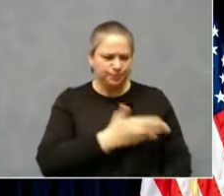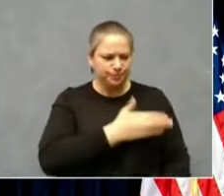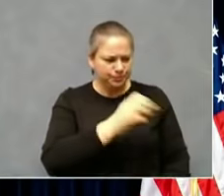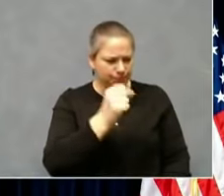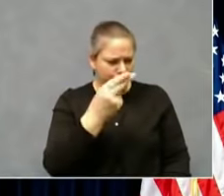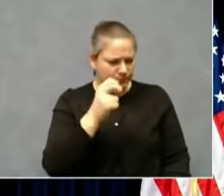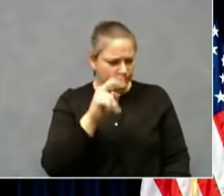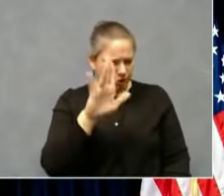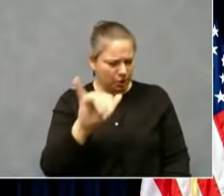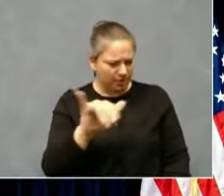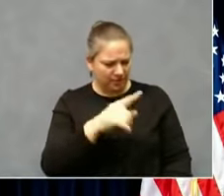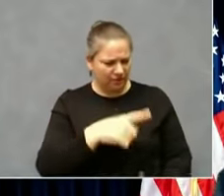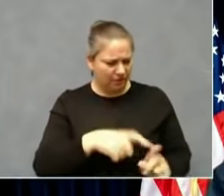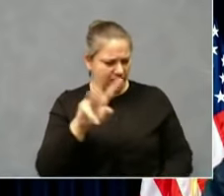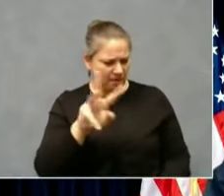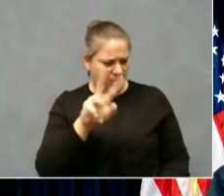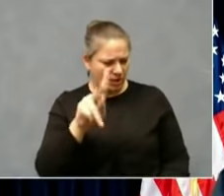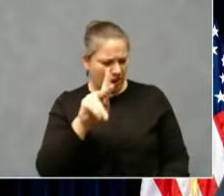WKYT.